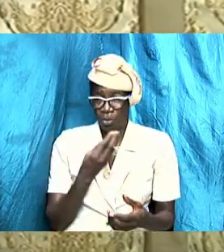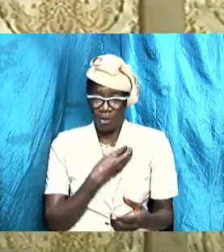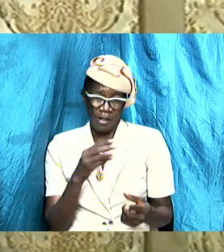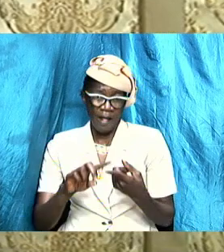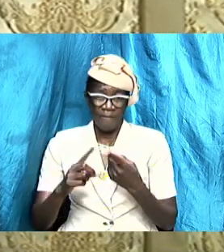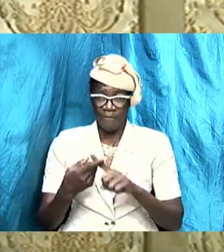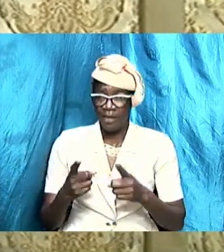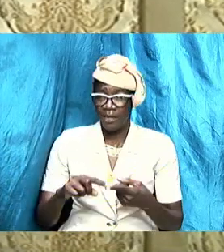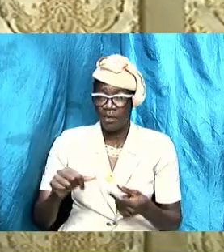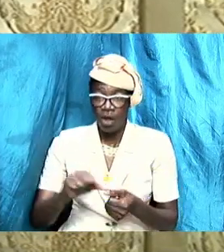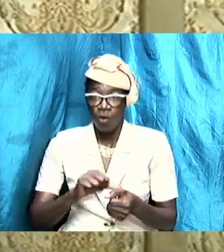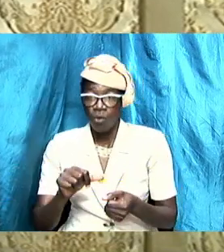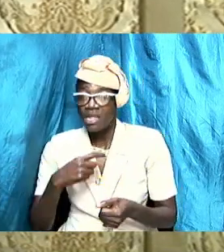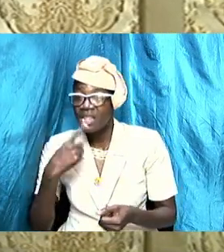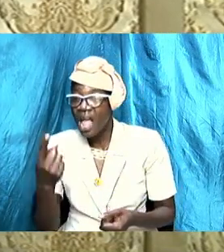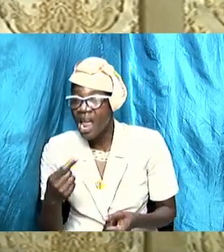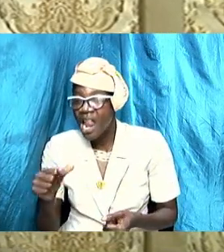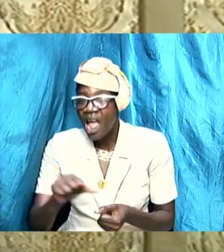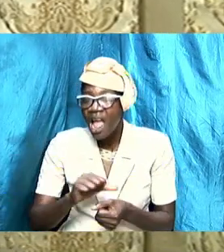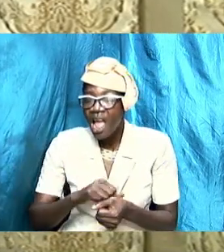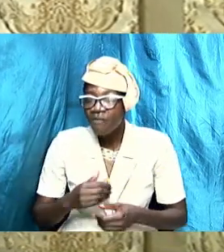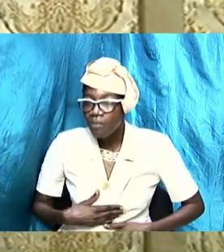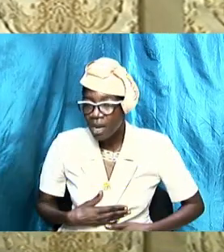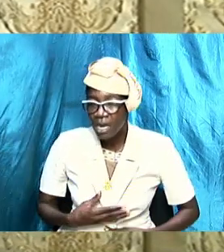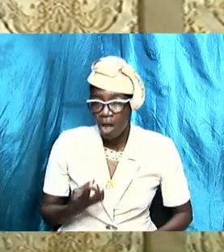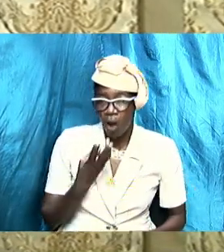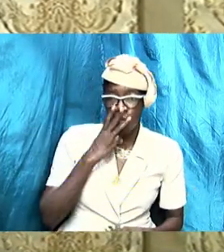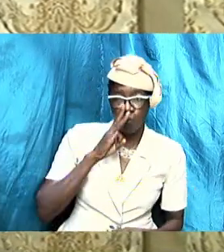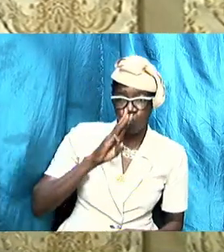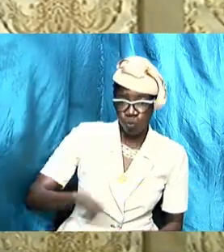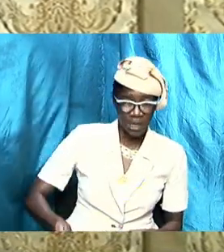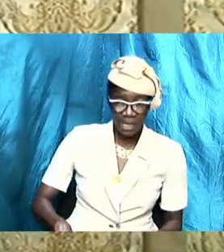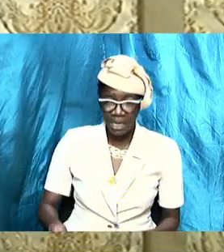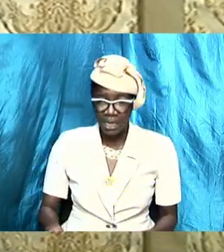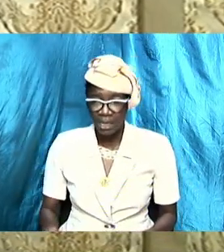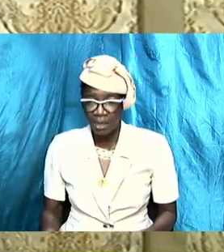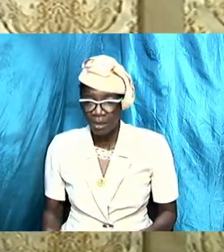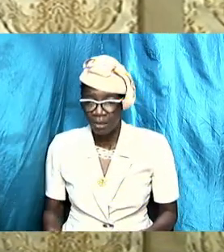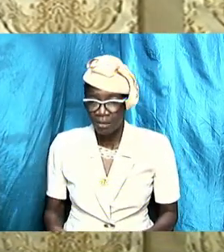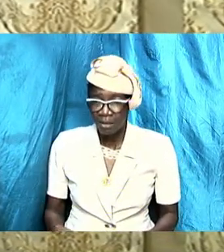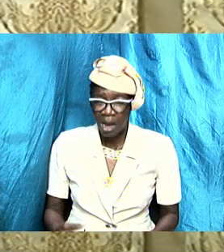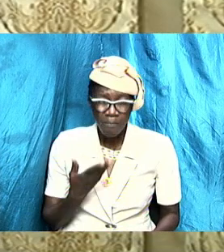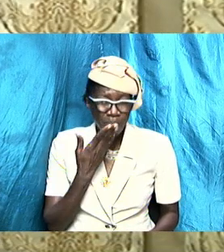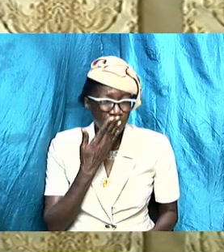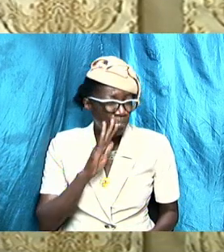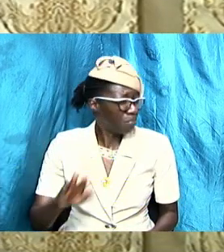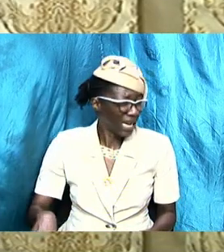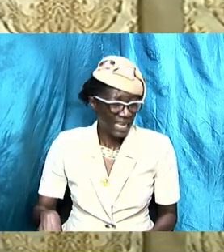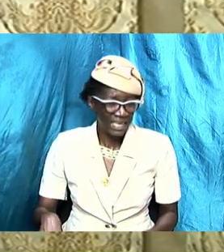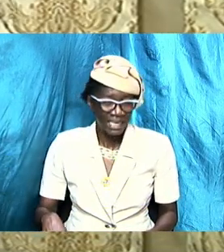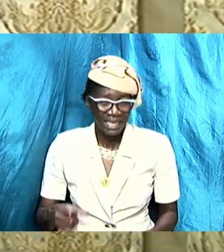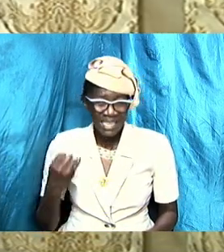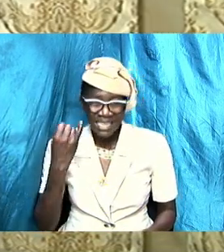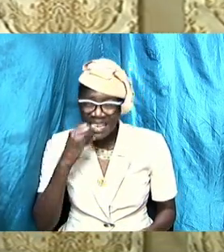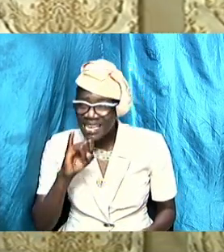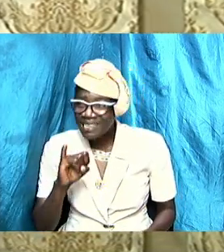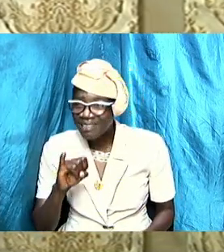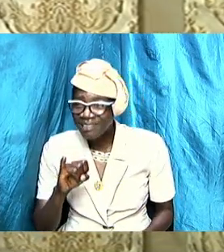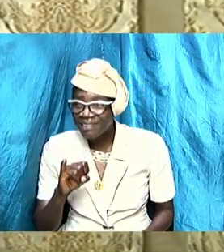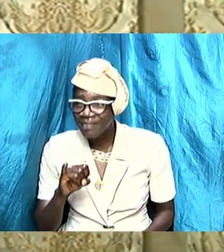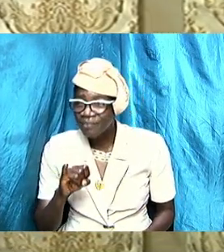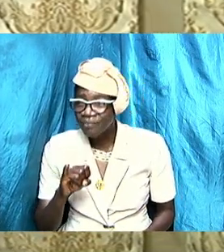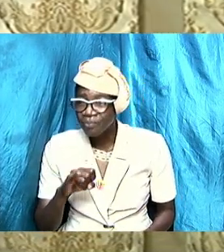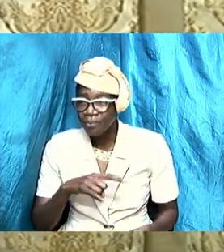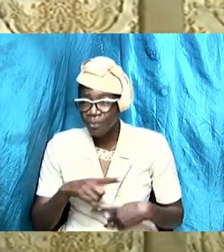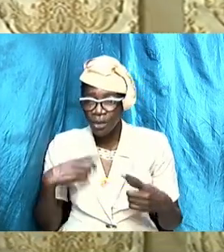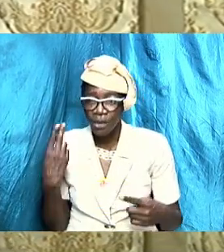our friends and acquaintances how wicked he is and how terrible he is yes when we